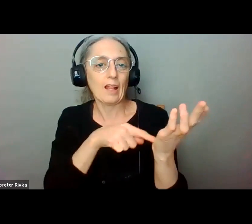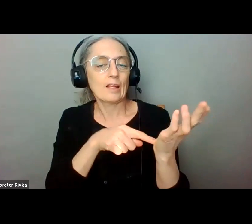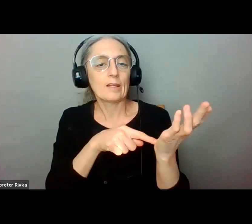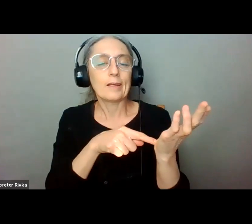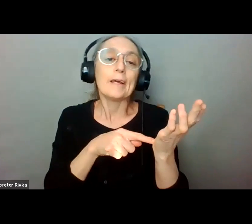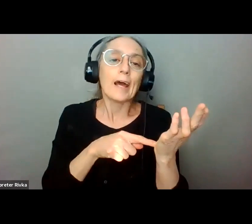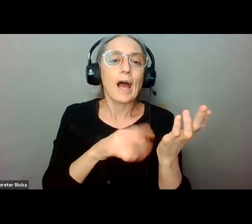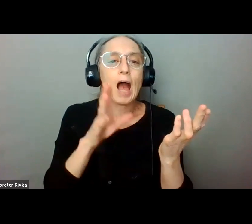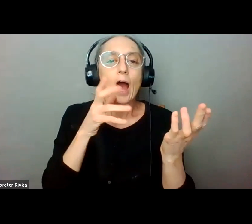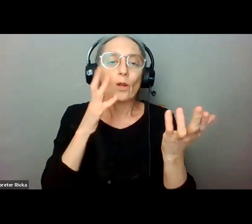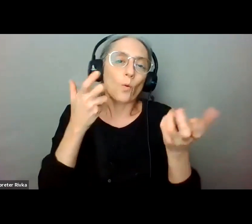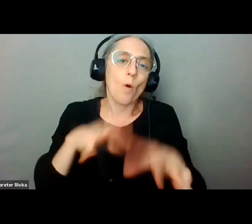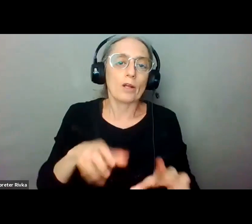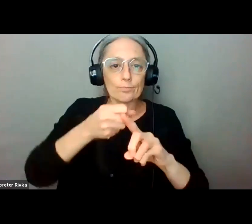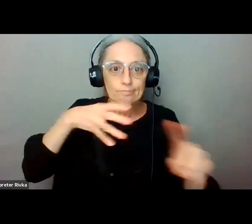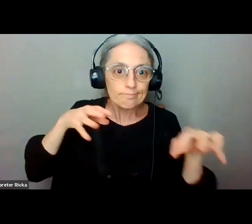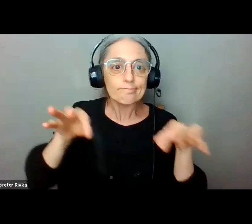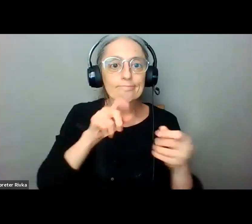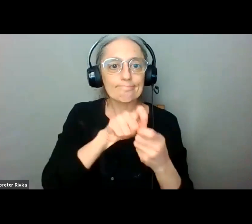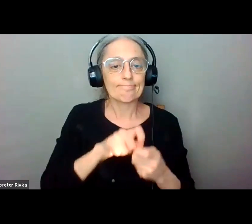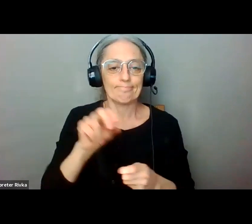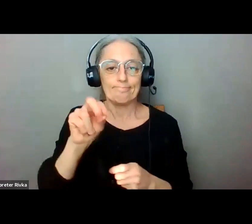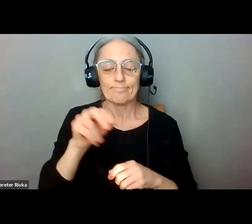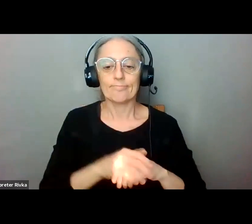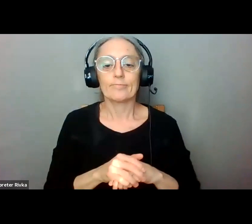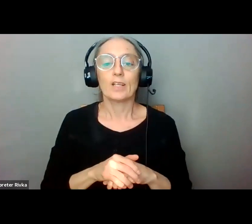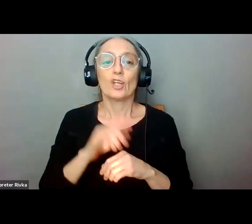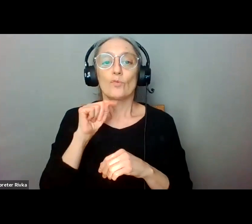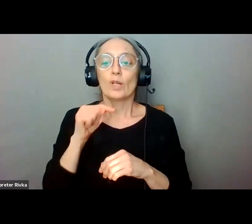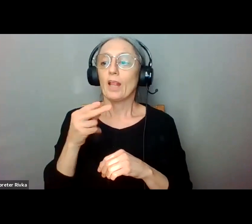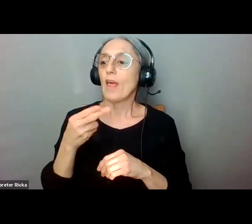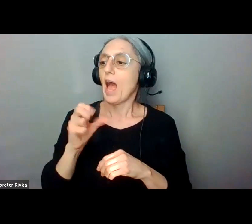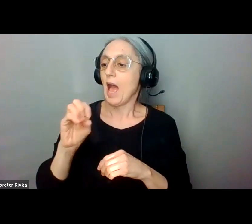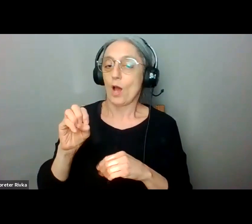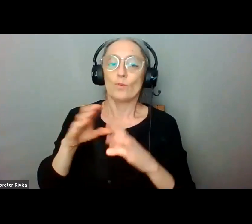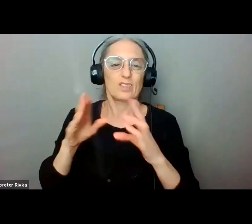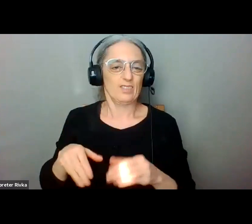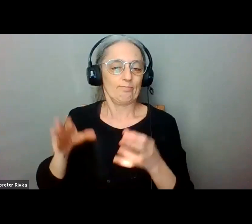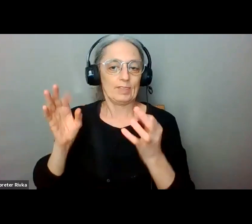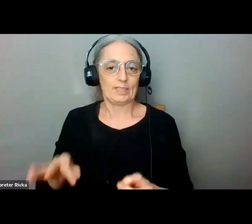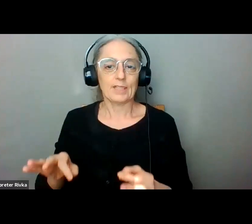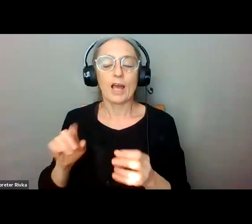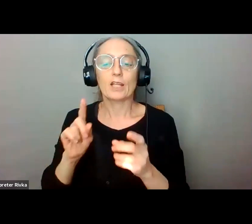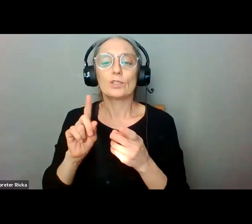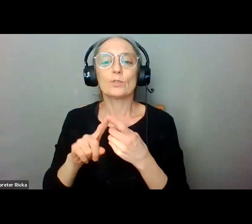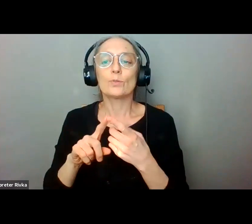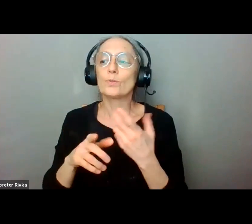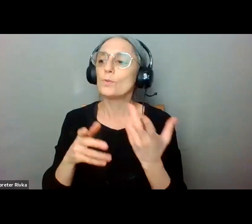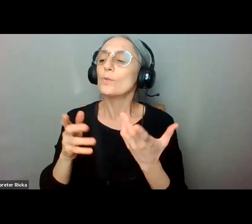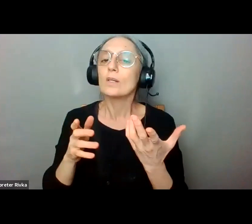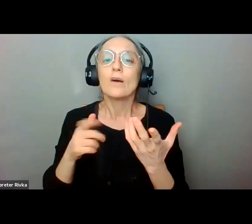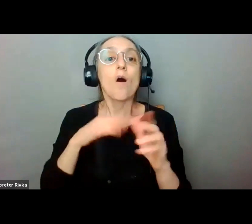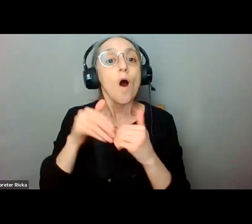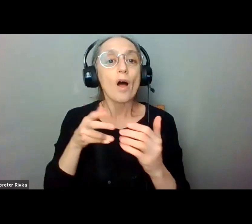detail um the the house decided to completely throw out the suggested cuts